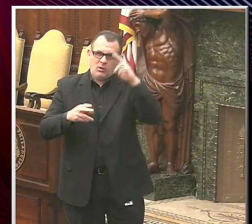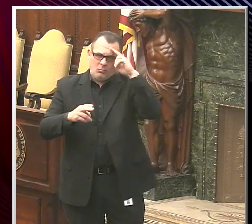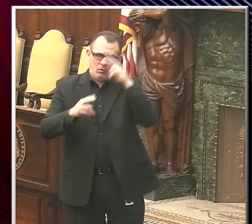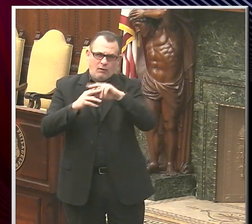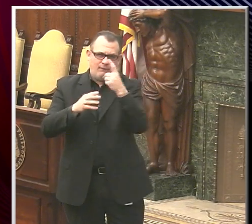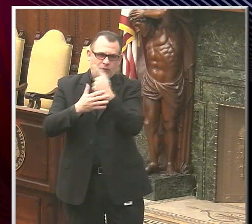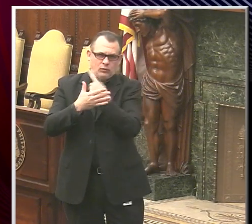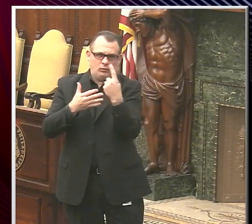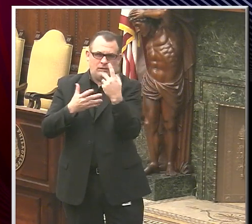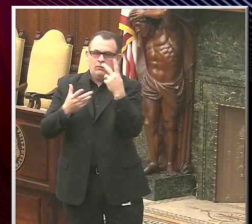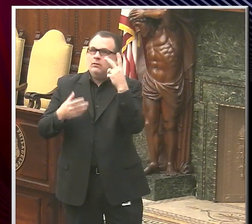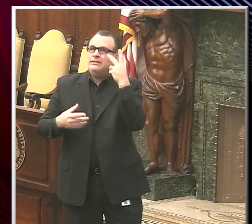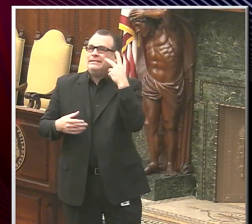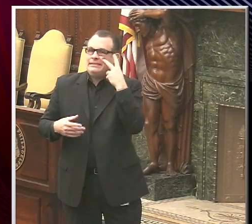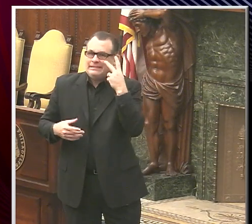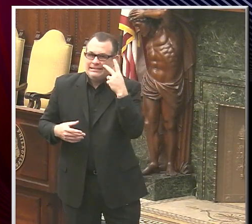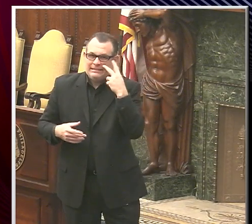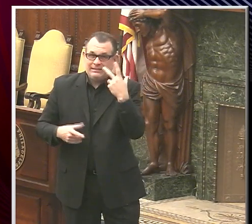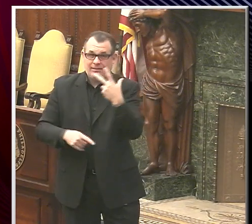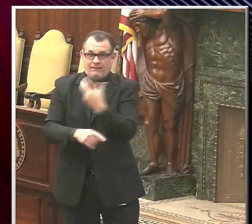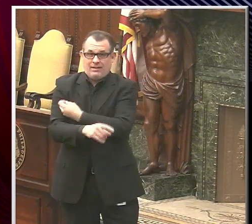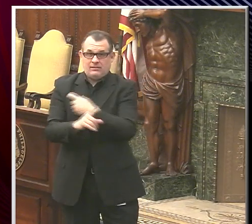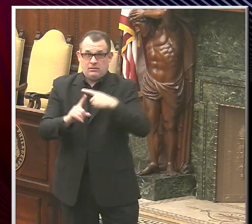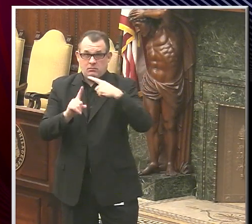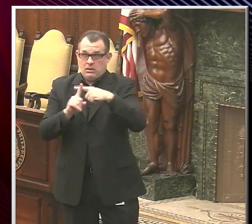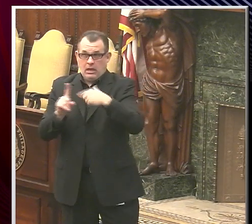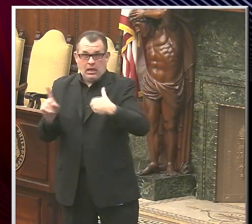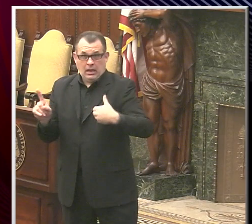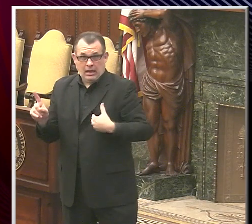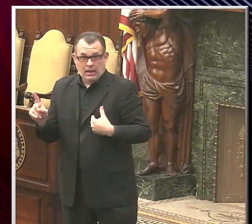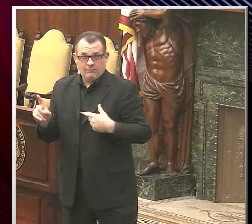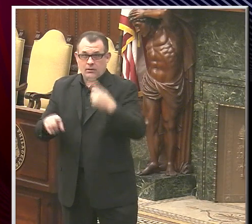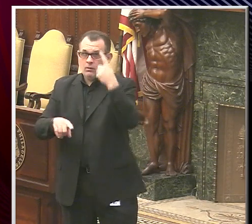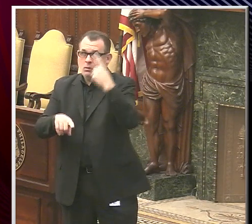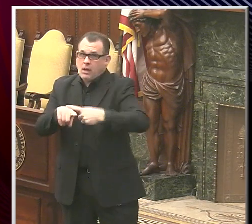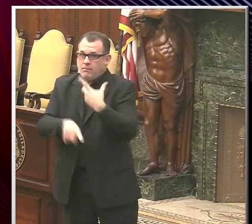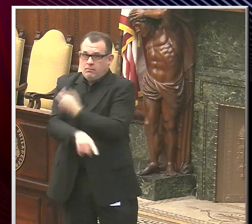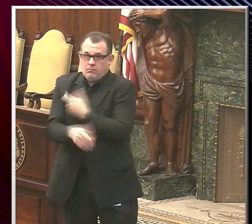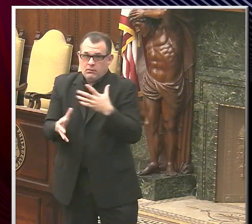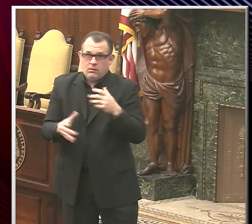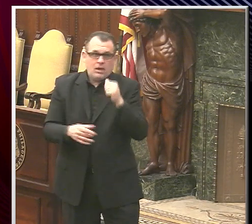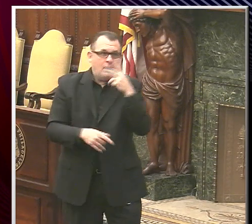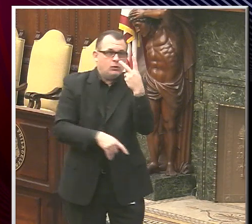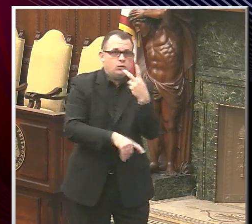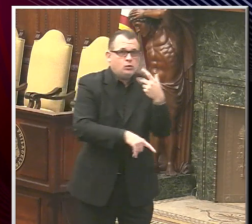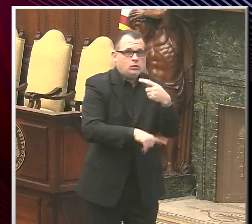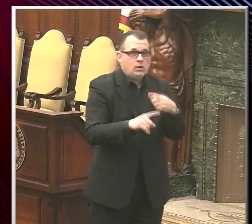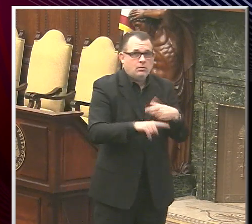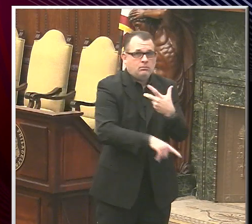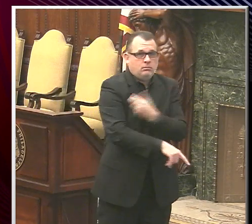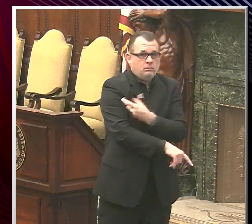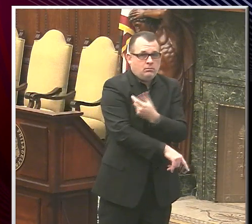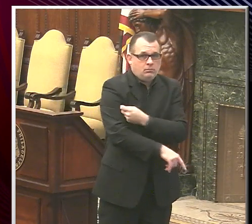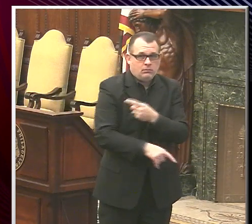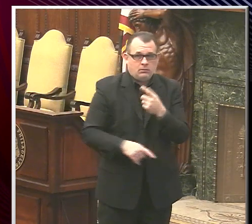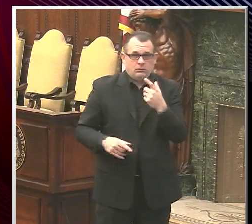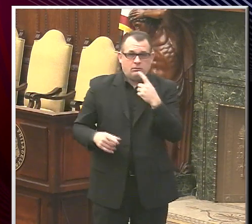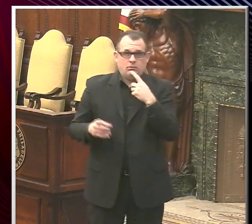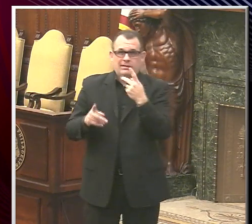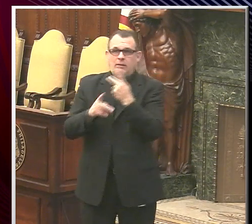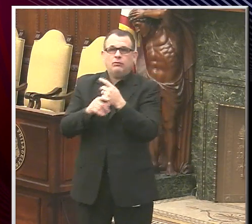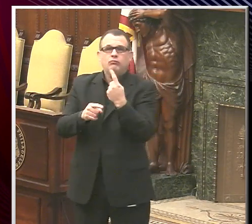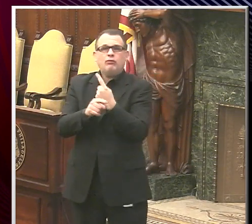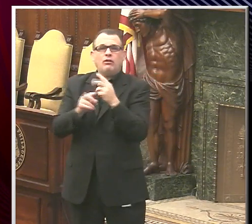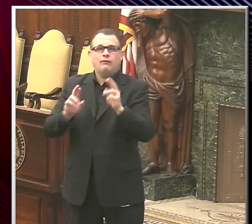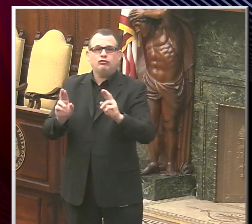This vaccine has a couple of major advantages. It's only a single dose rather than two doses, and it can be kept in a refrigerator. It doesn't need to be frozen.